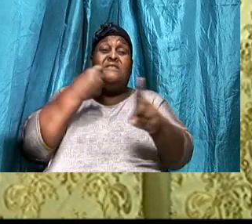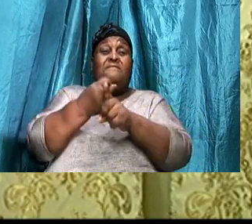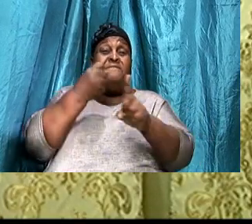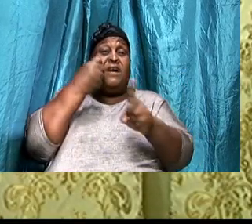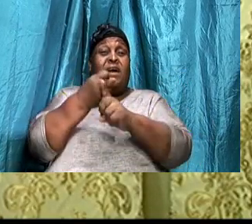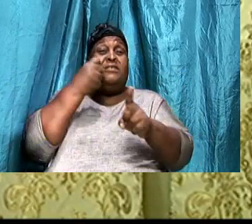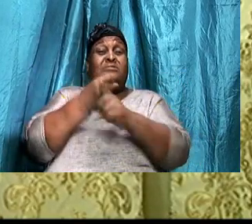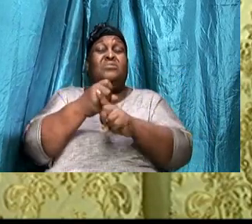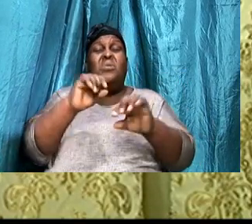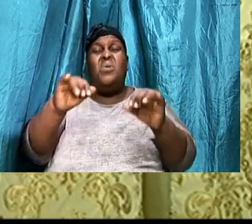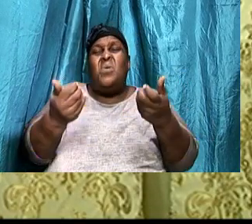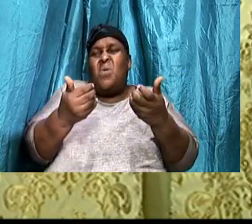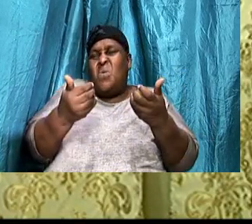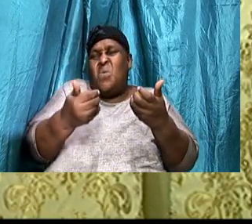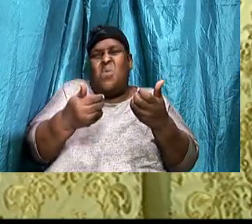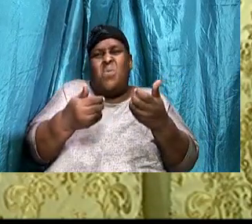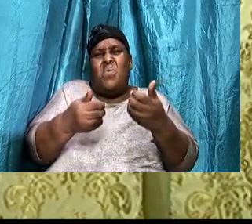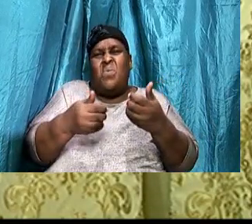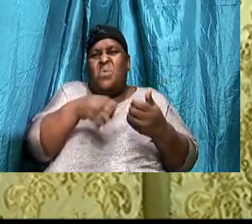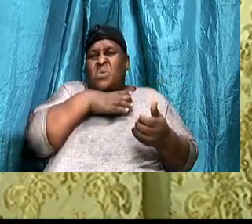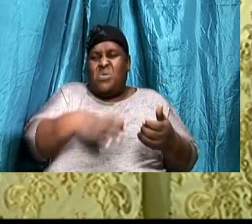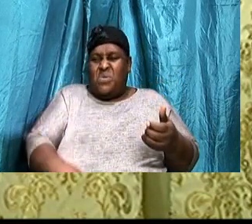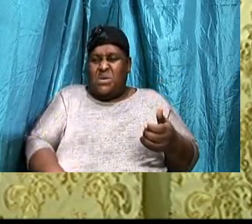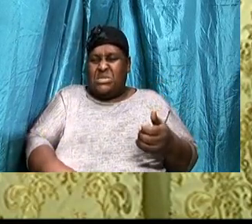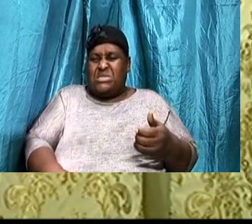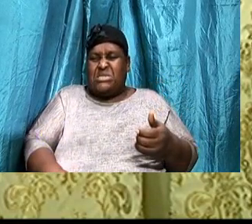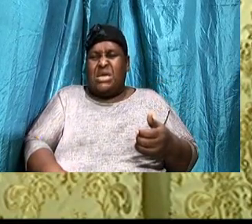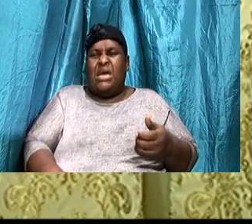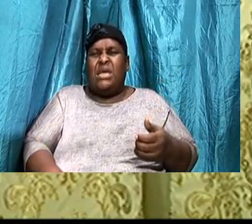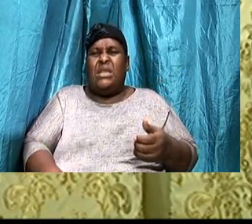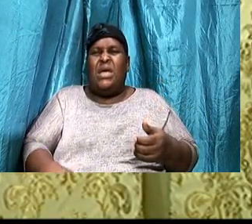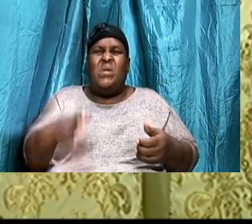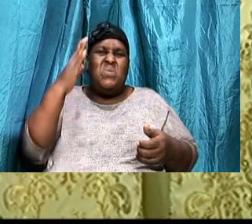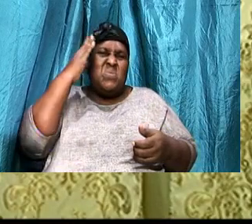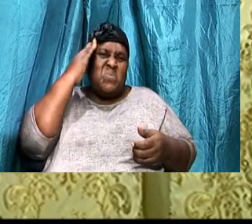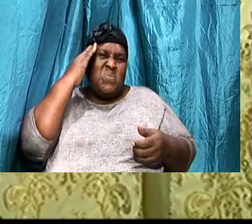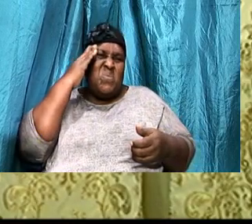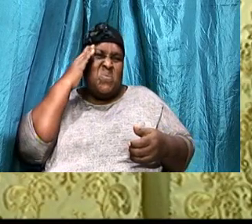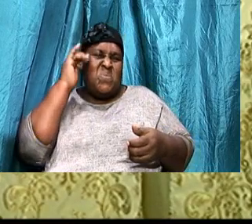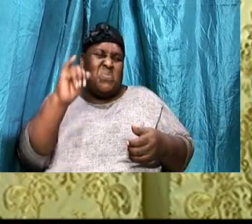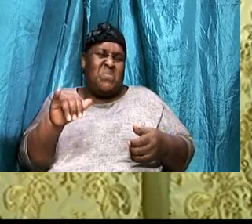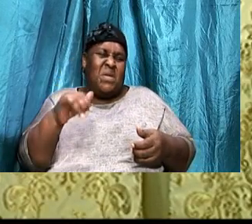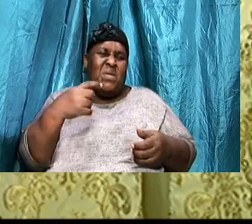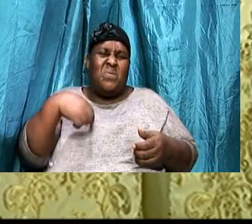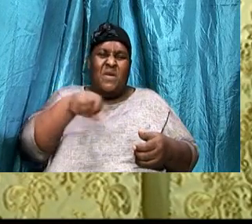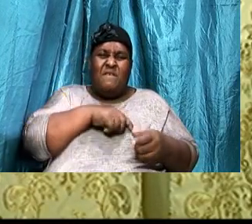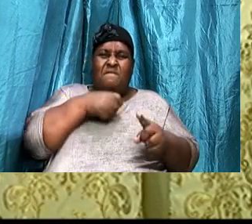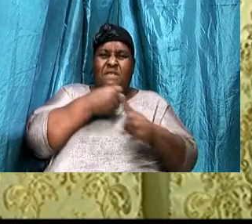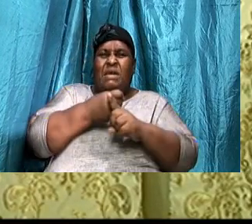this body, Is the temple of God, And we get in fight, Knowing that, We could lose our lives,